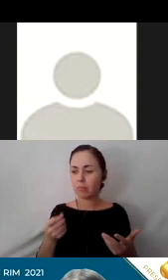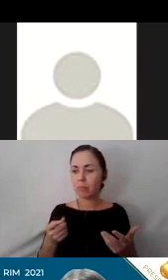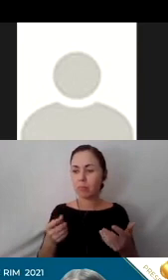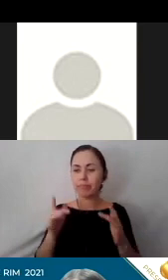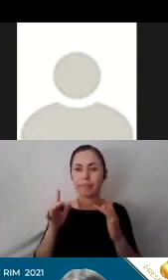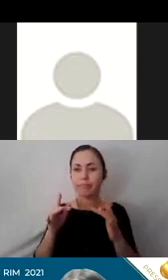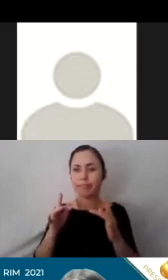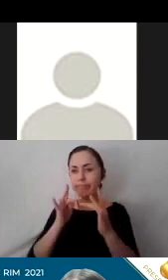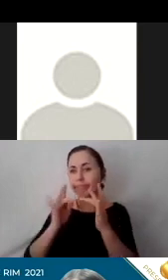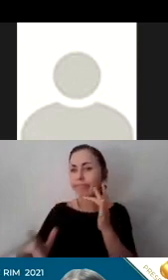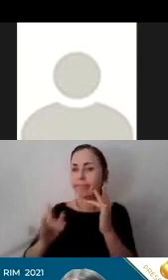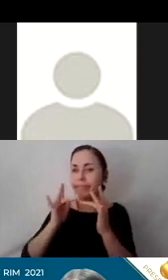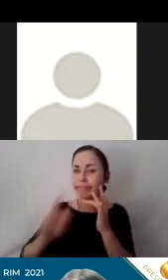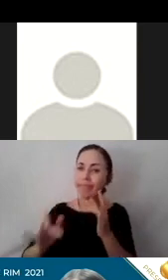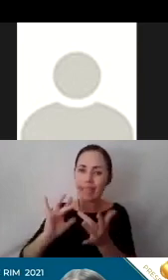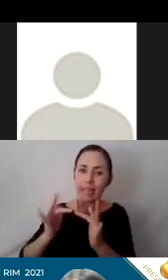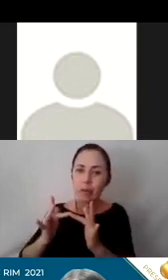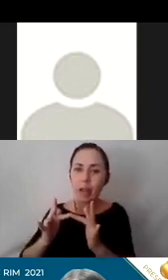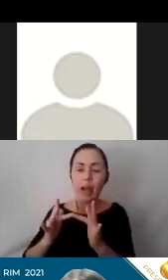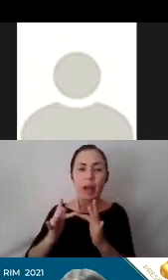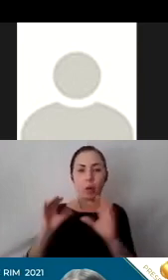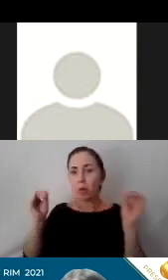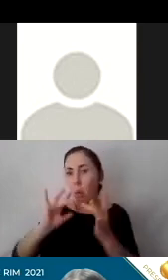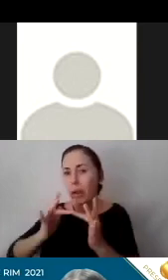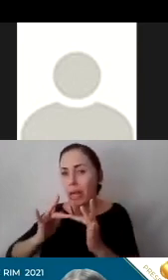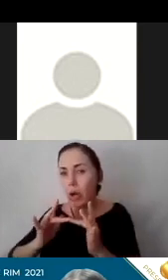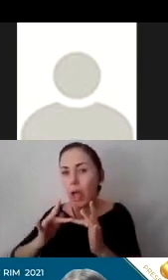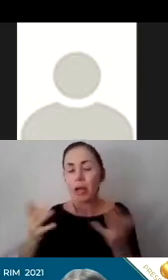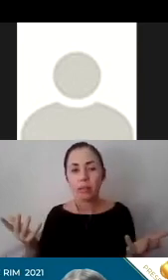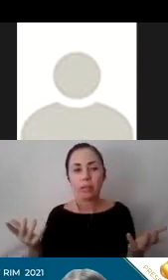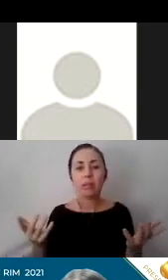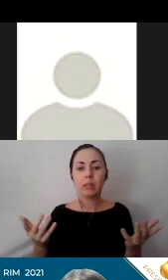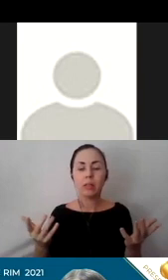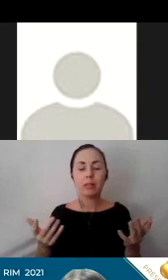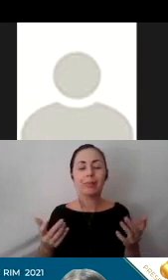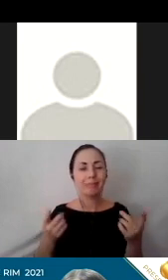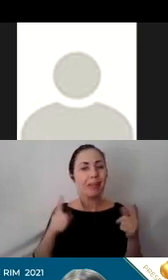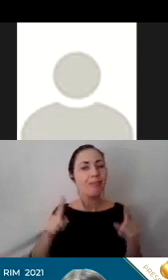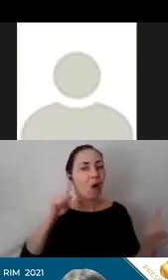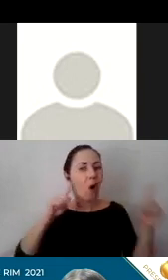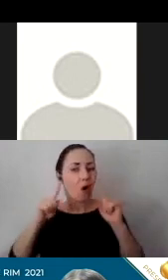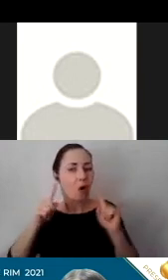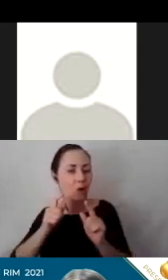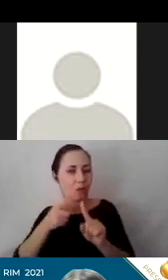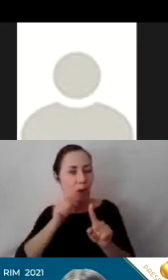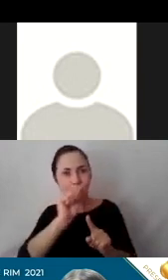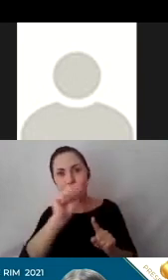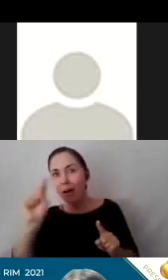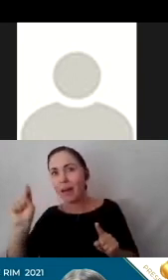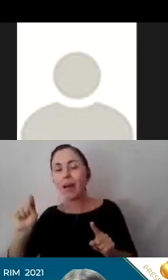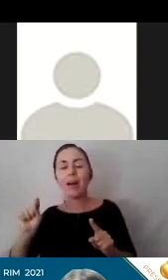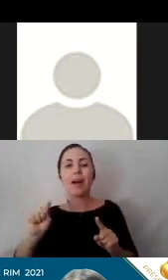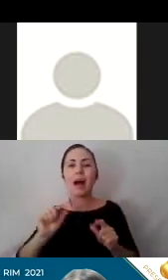or poor connectivity to the internet. And so we've heard from our partners and worked with our partners in learning how